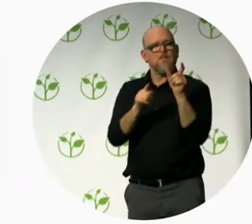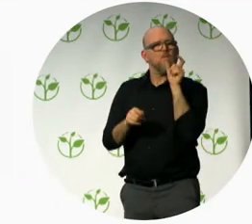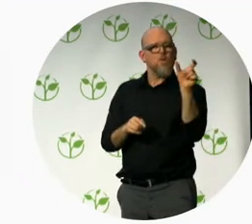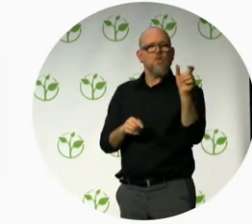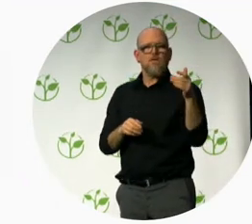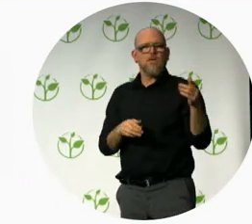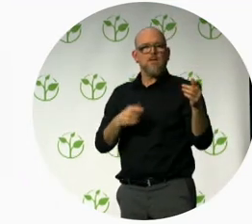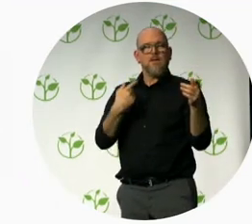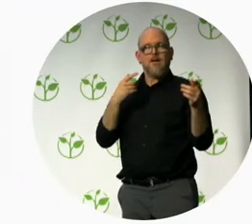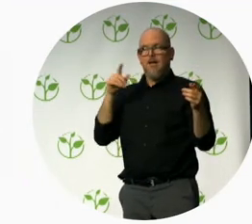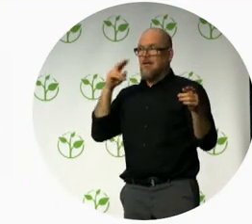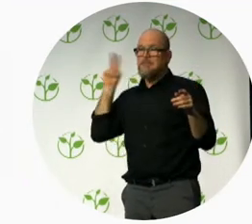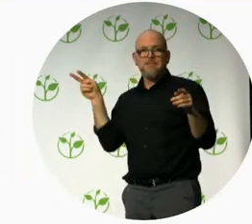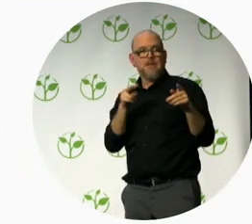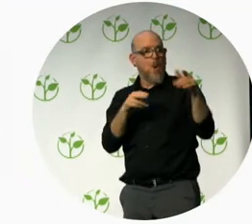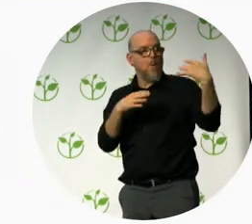them.